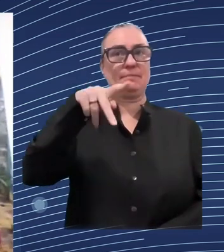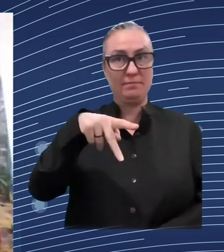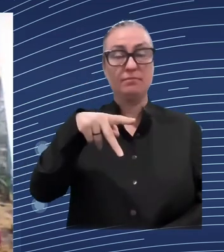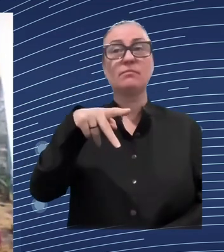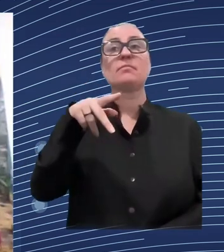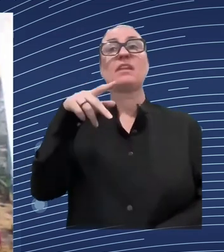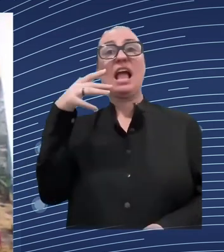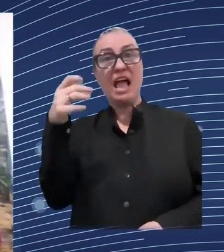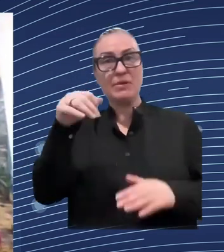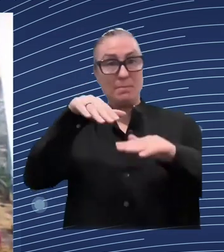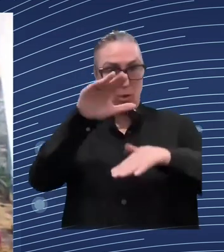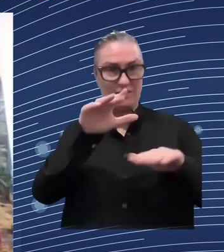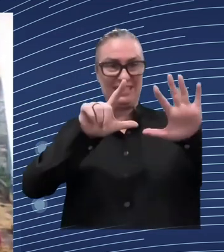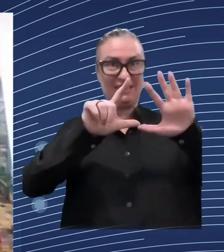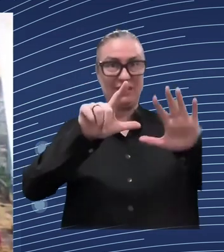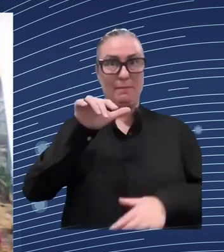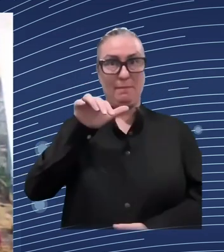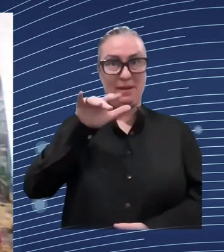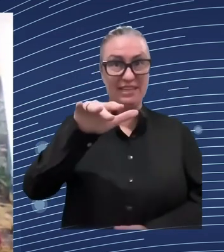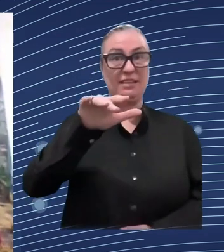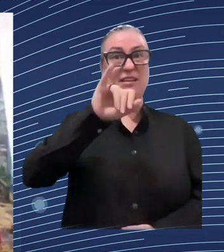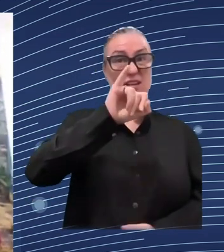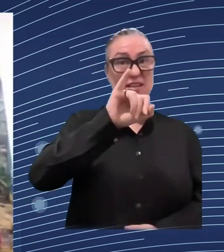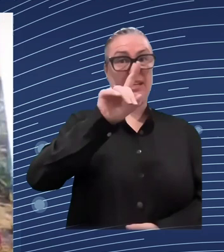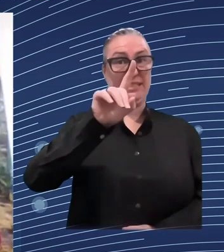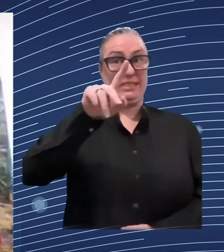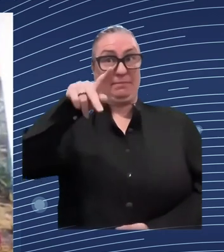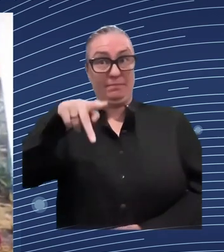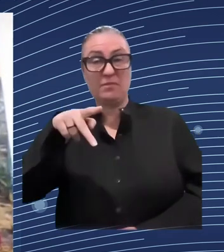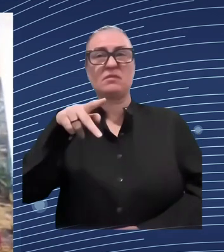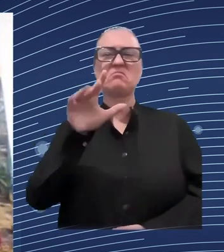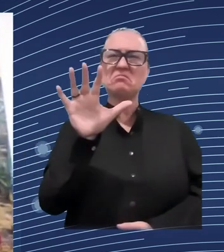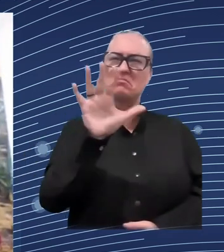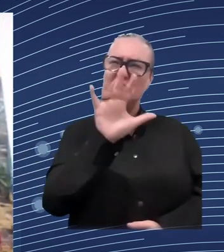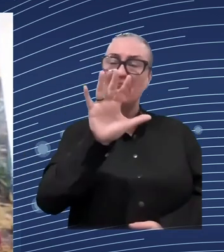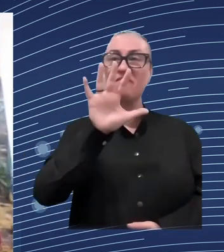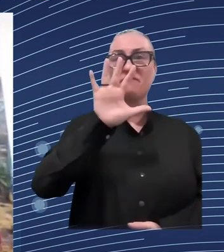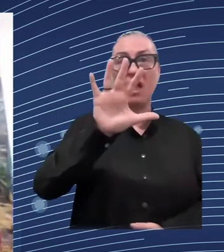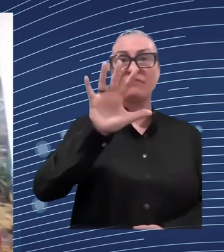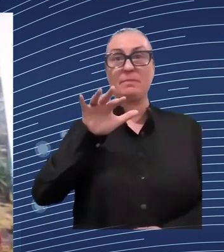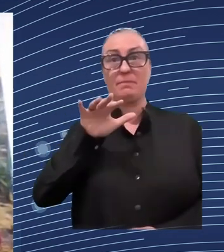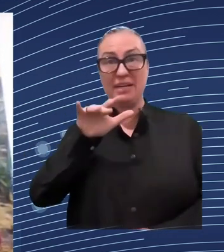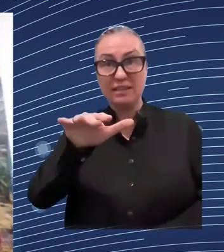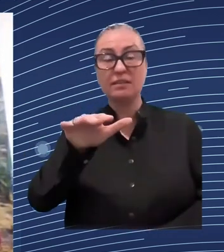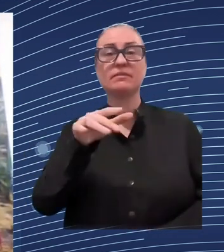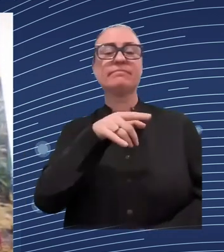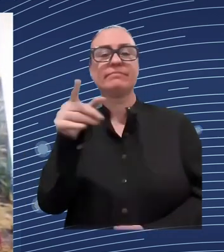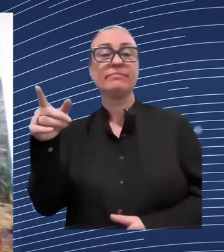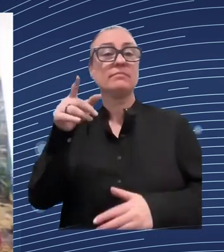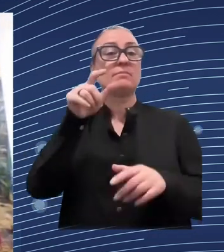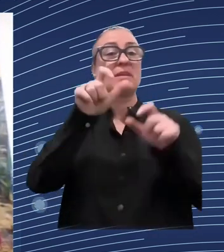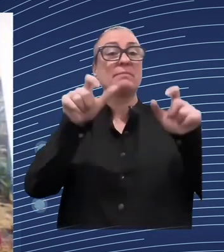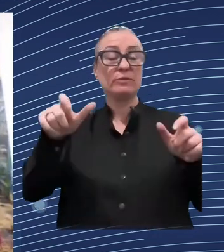if you're talking about functionality of this platform on this platform users can choose their own personal learning trajectory